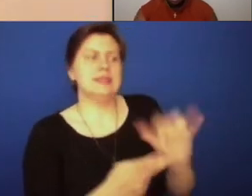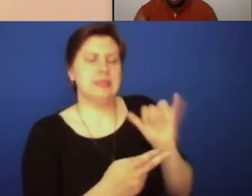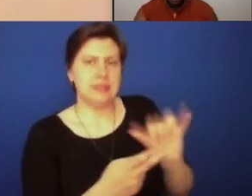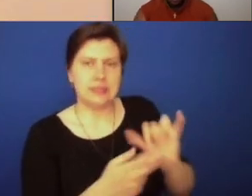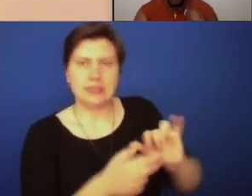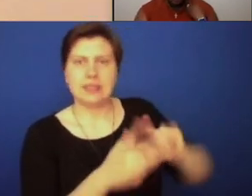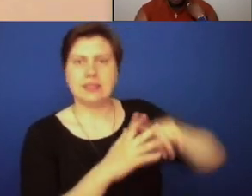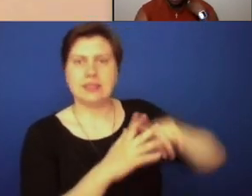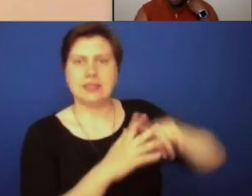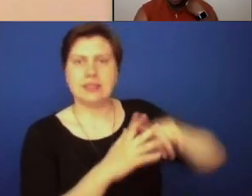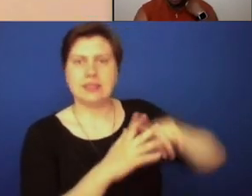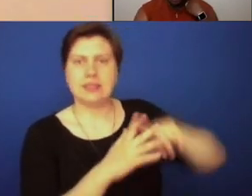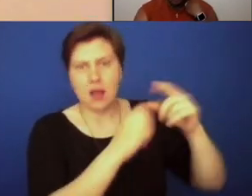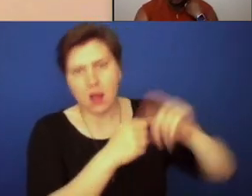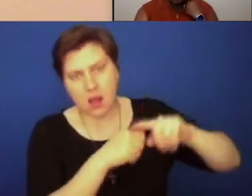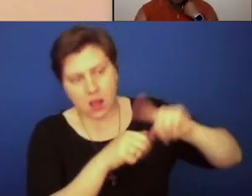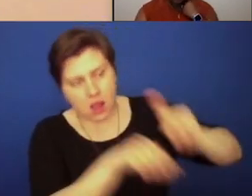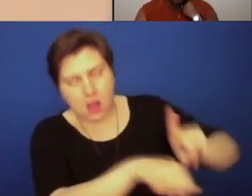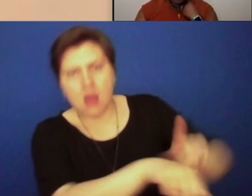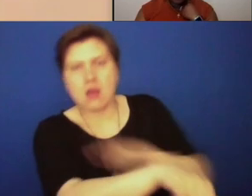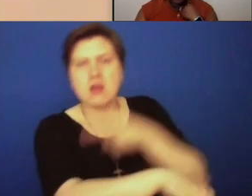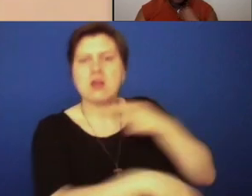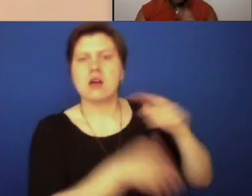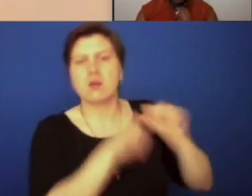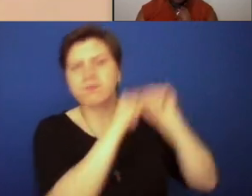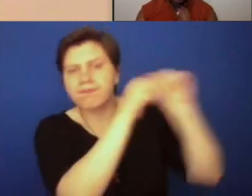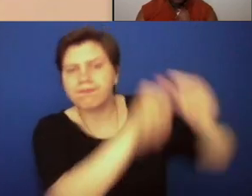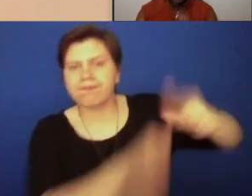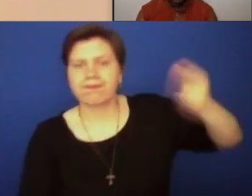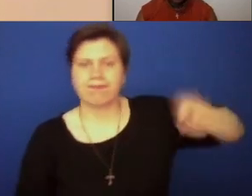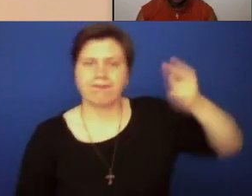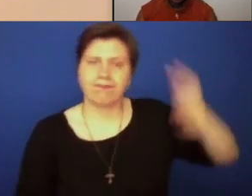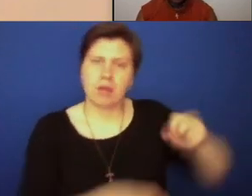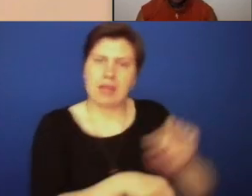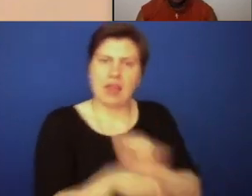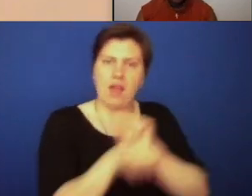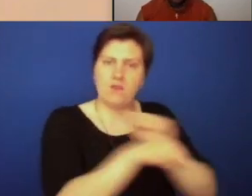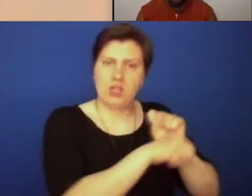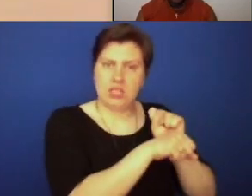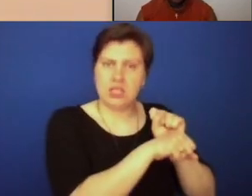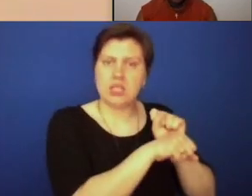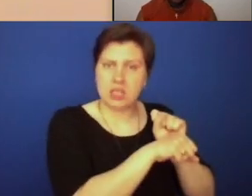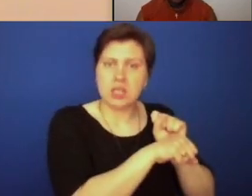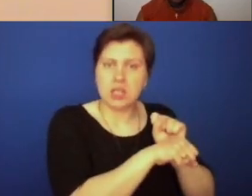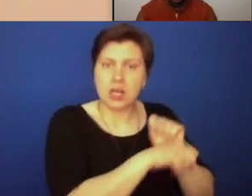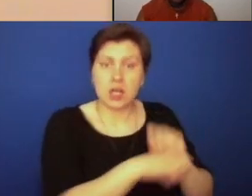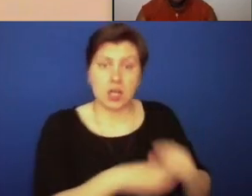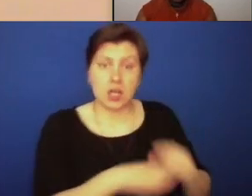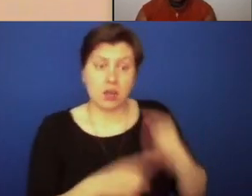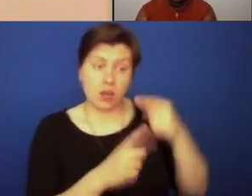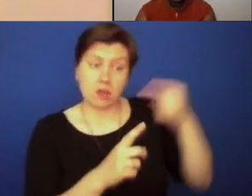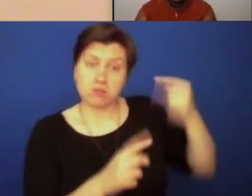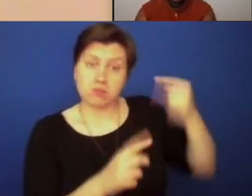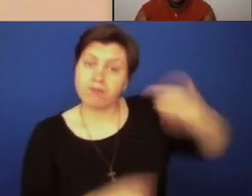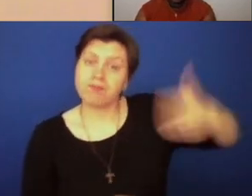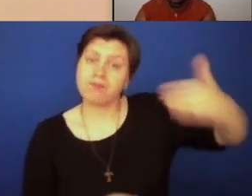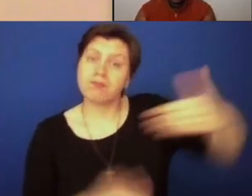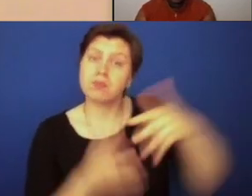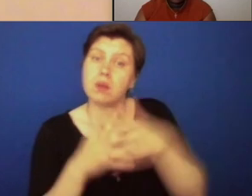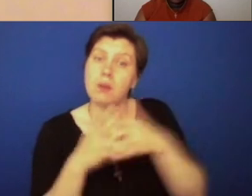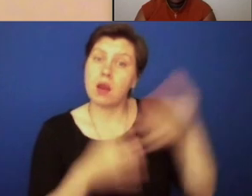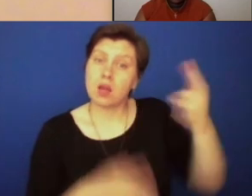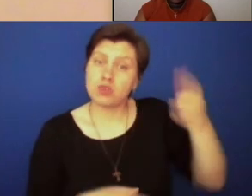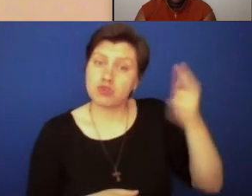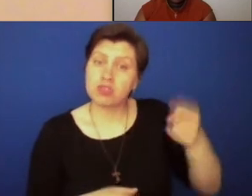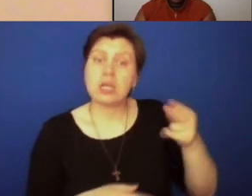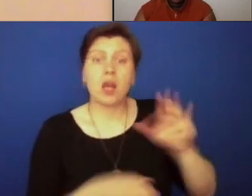uninterrupted history of African slavery in the land area that becomes the United States. At various moments in American history, the church is the largest